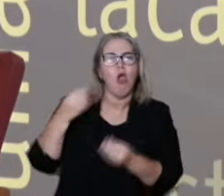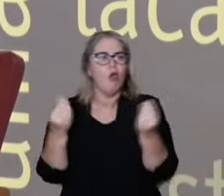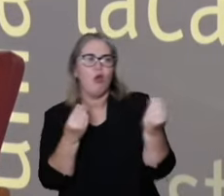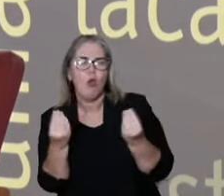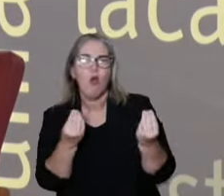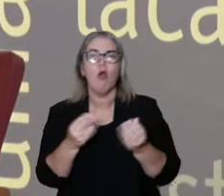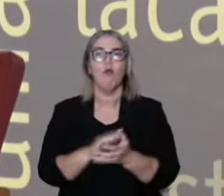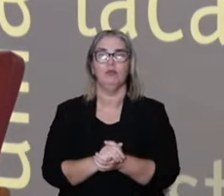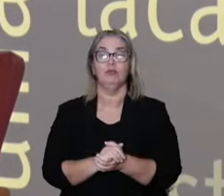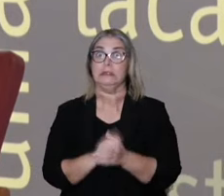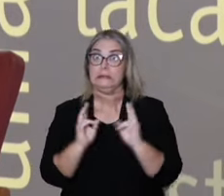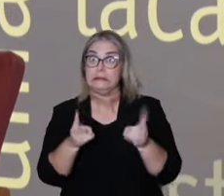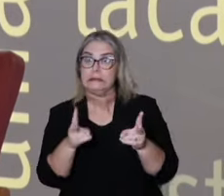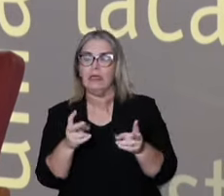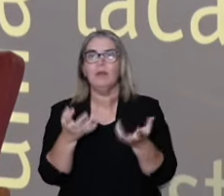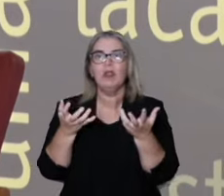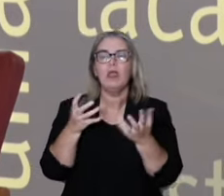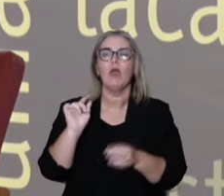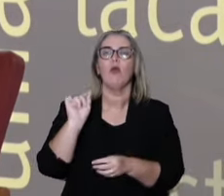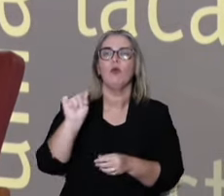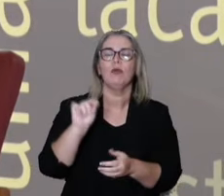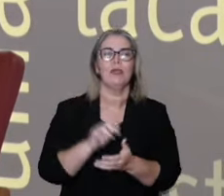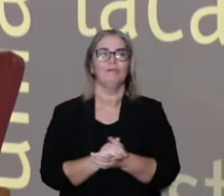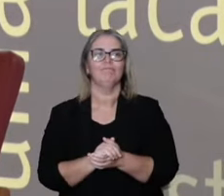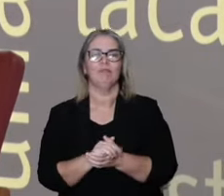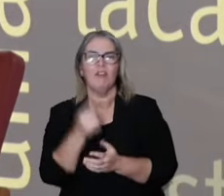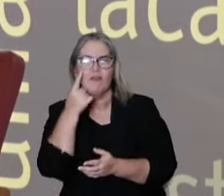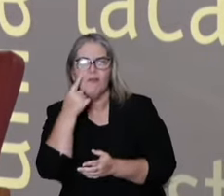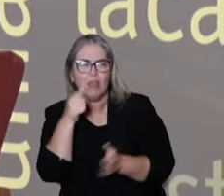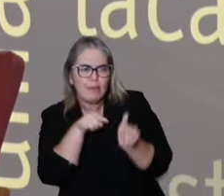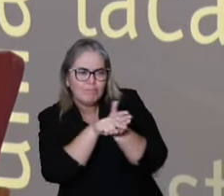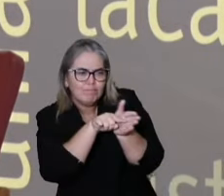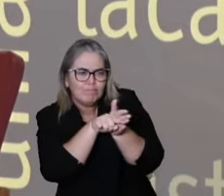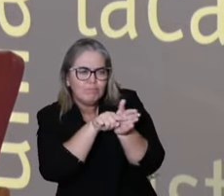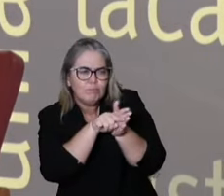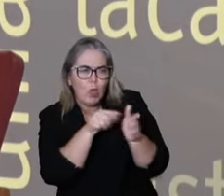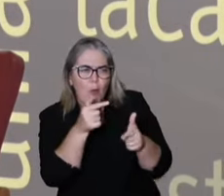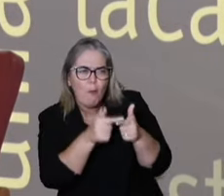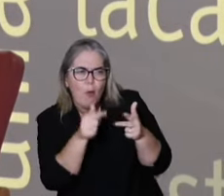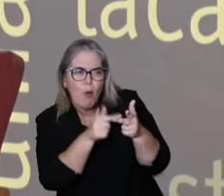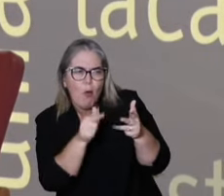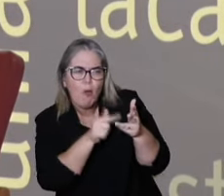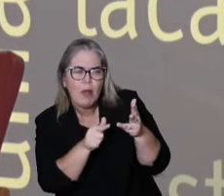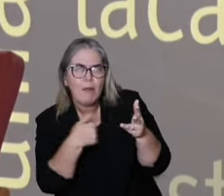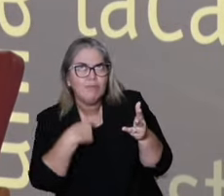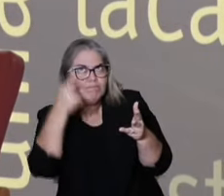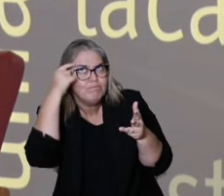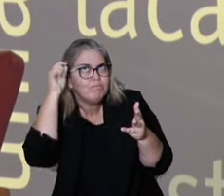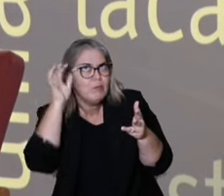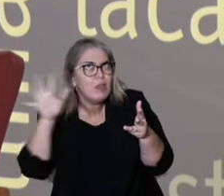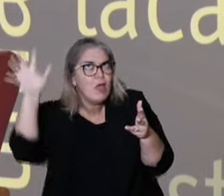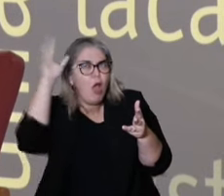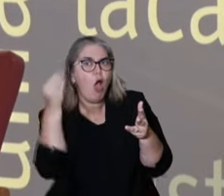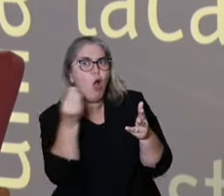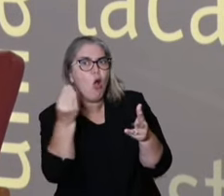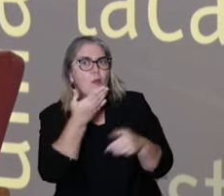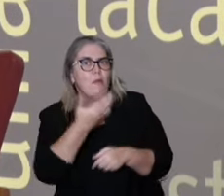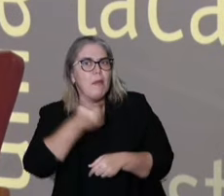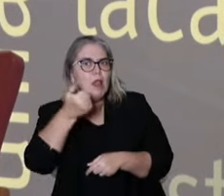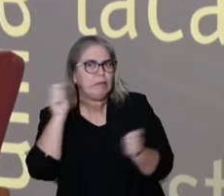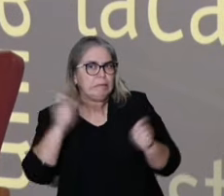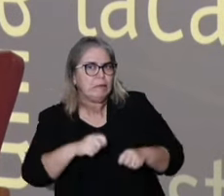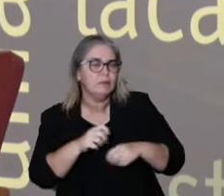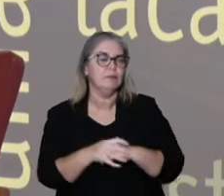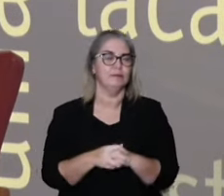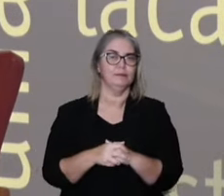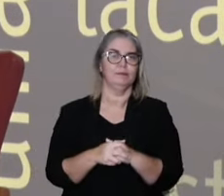because the space we work from, we are always looking for a diagnosis of the problems and